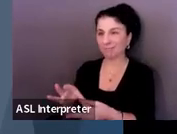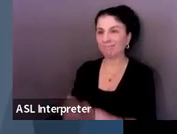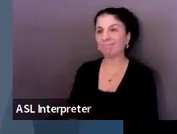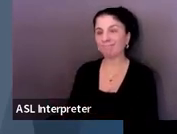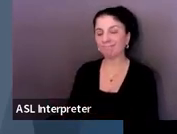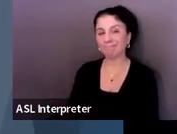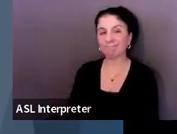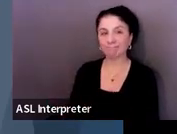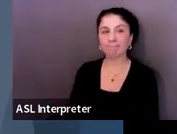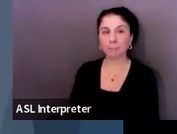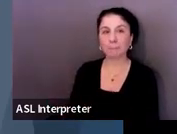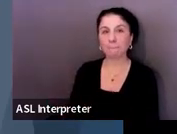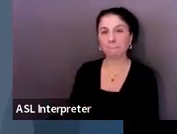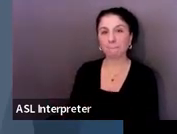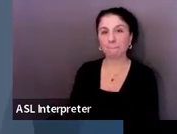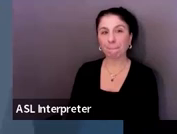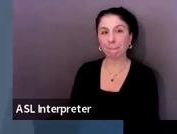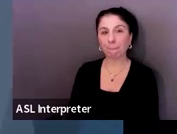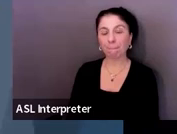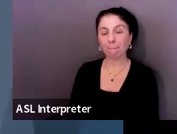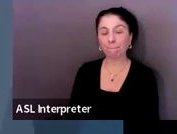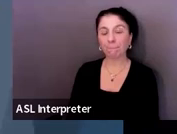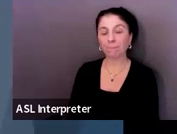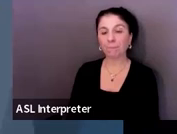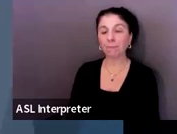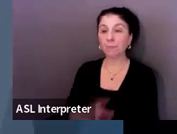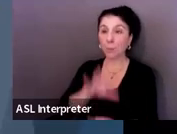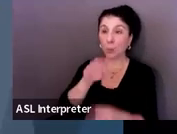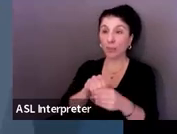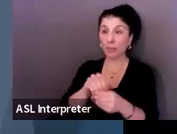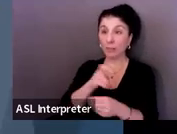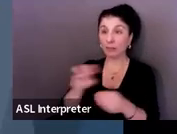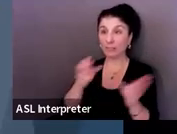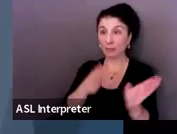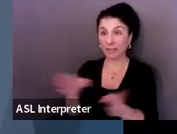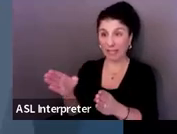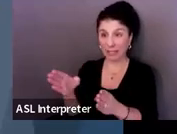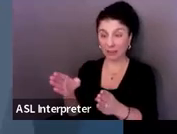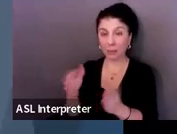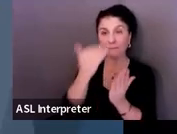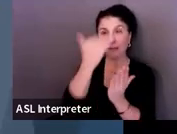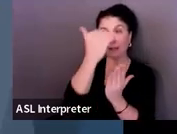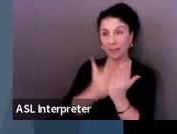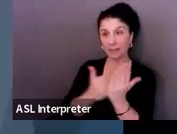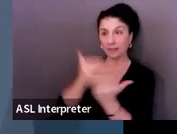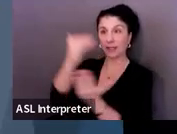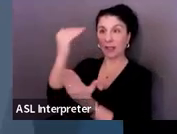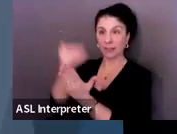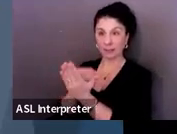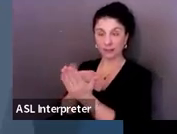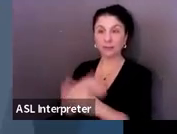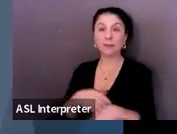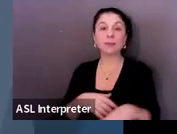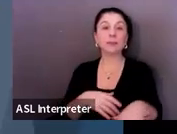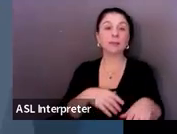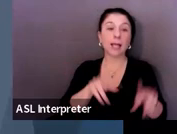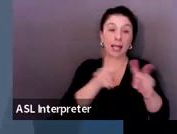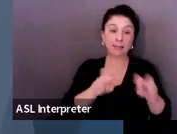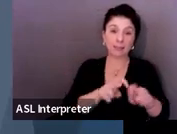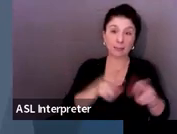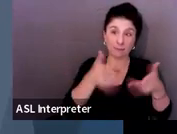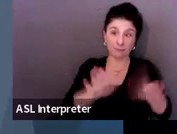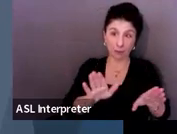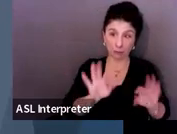And again, on the transition plan, you have that list or of those transitions. The assessments that are completed, but you can